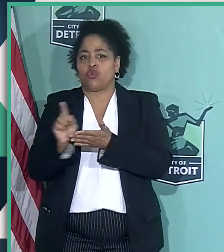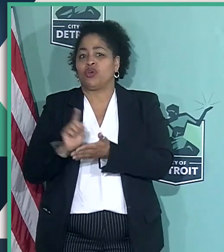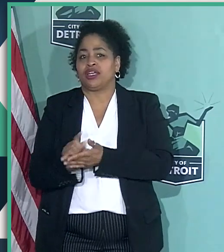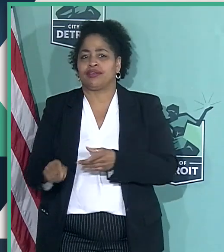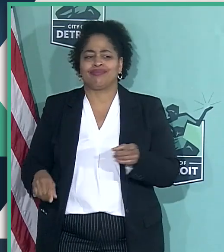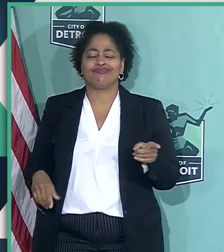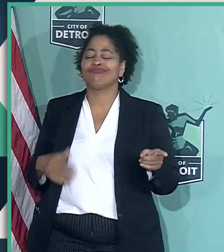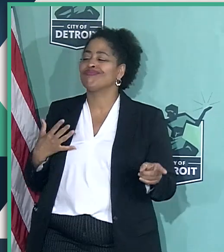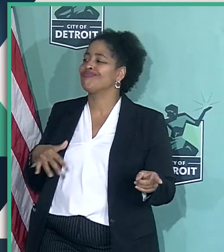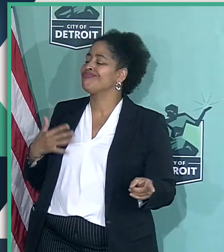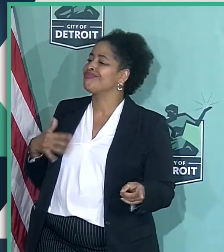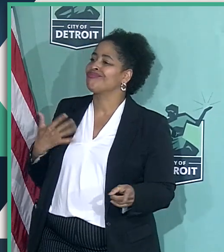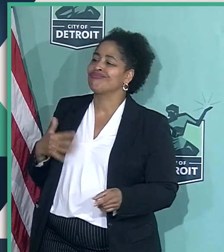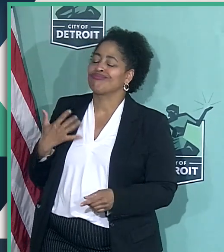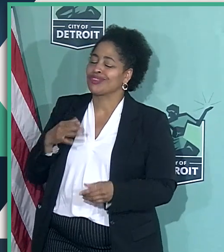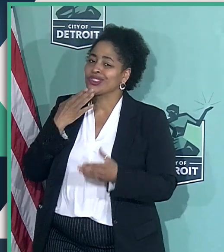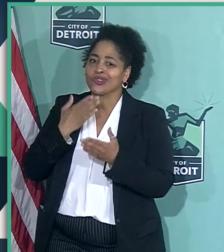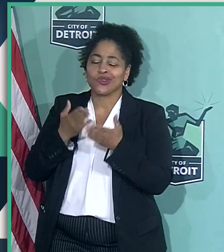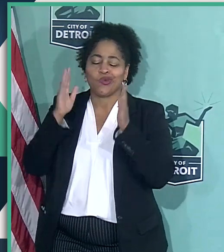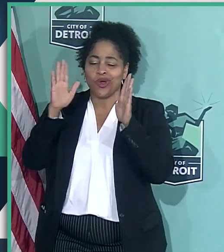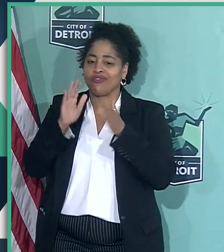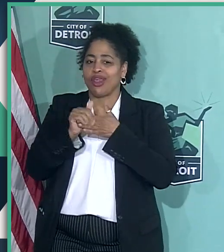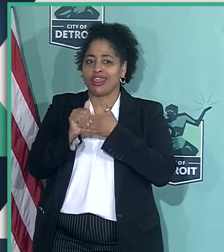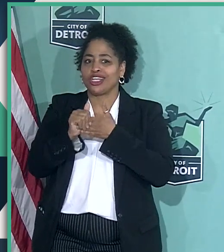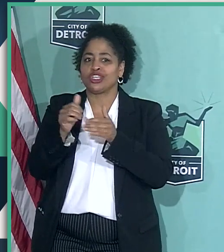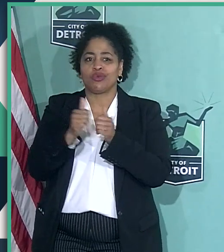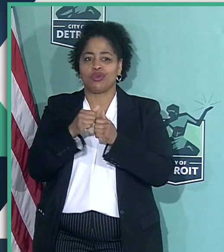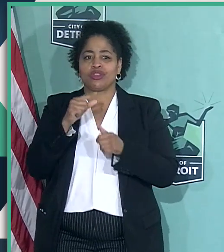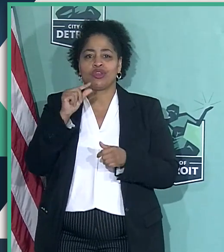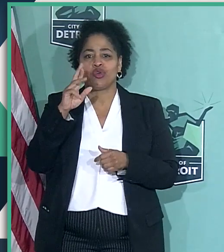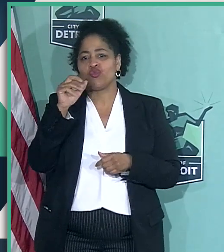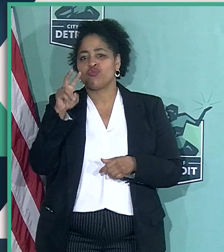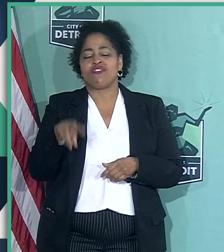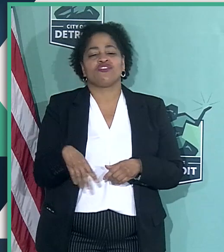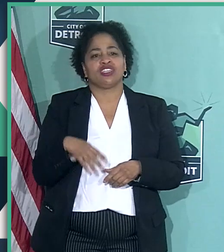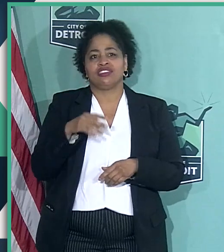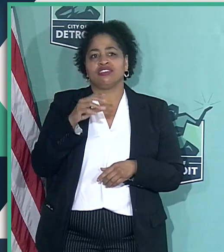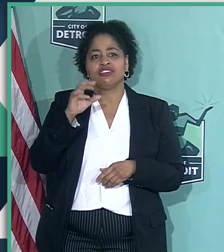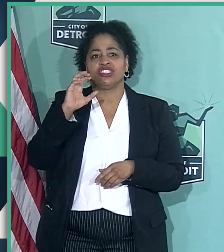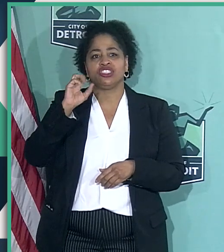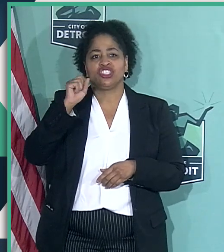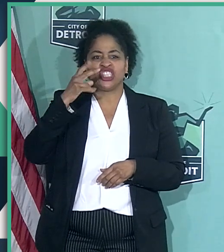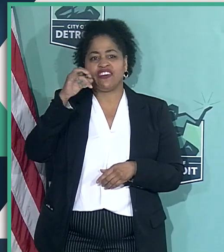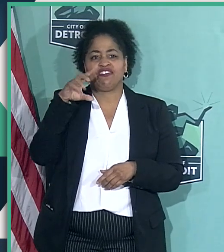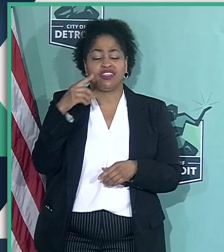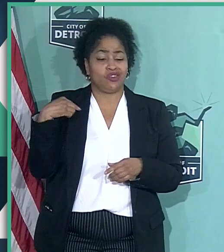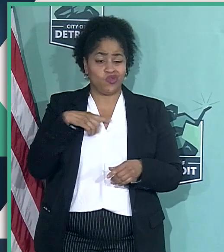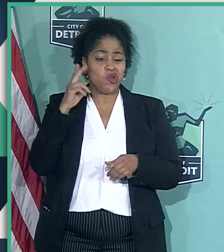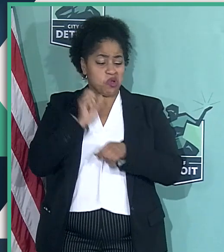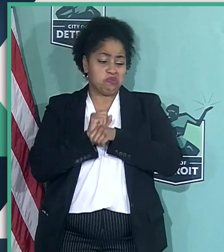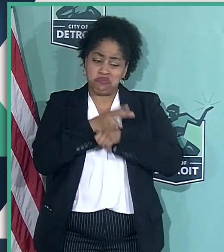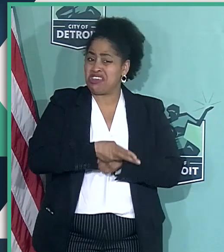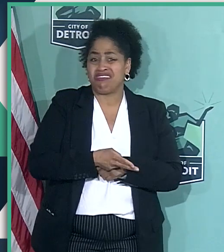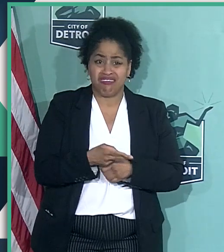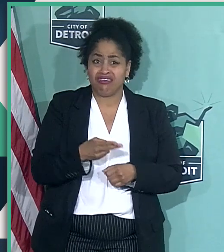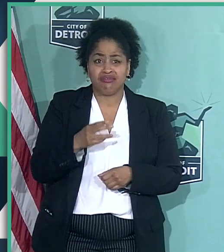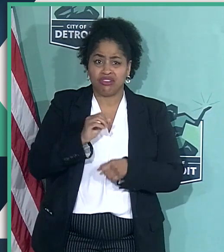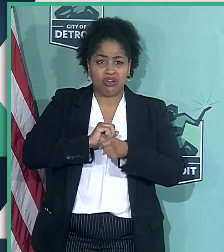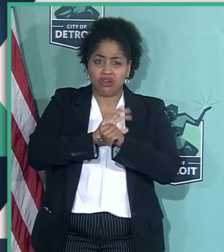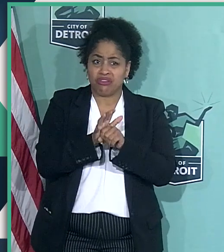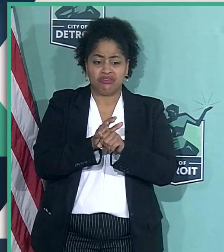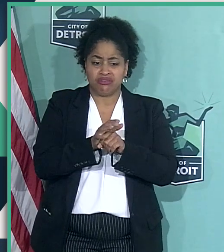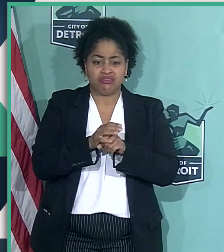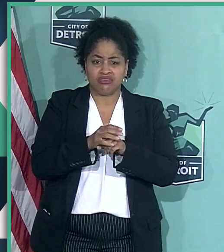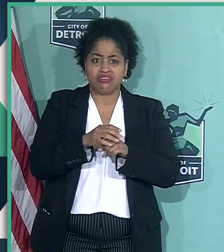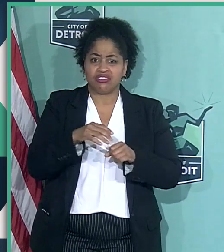Tremendous leadership from Reverend Sheffield, and we are going to beat COVID-19 as a community with leaders